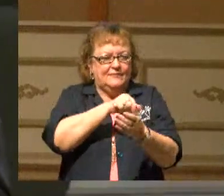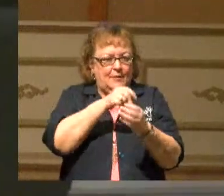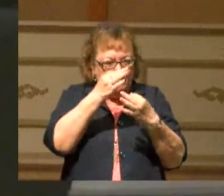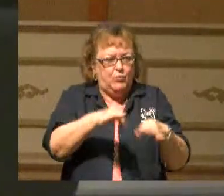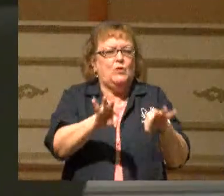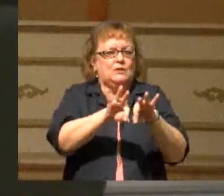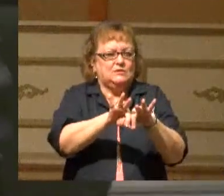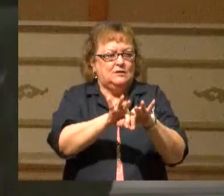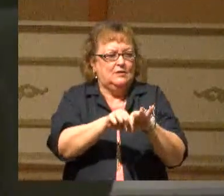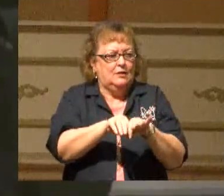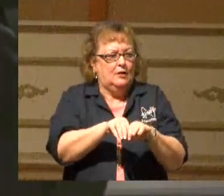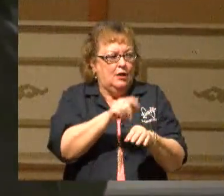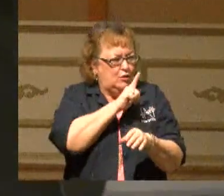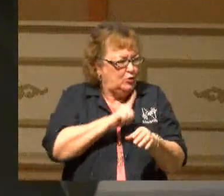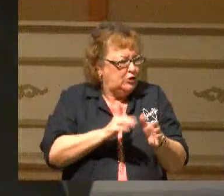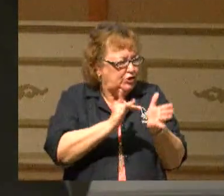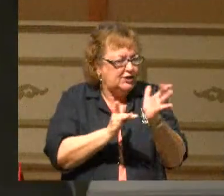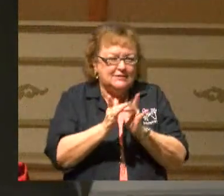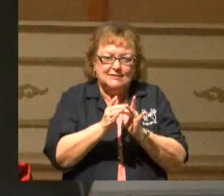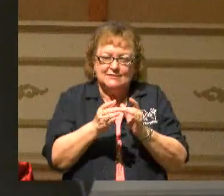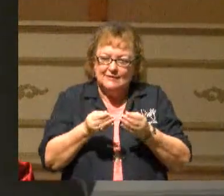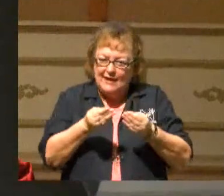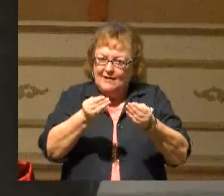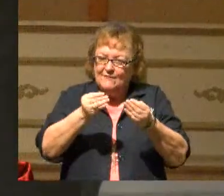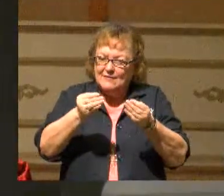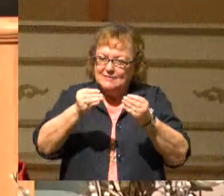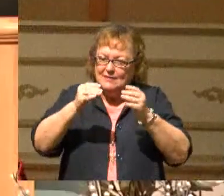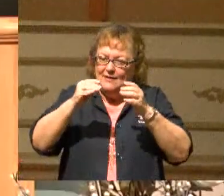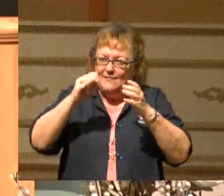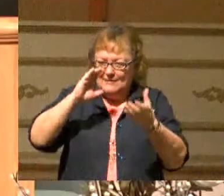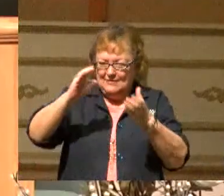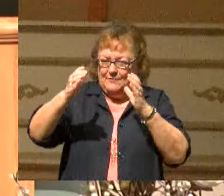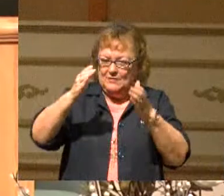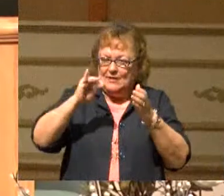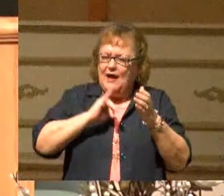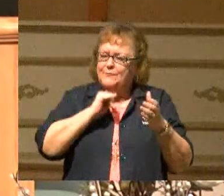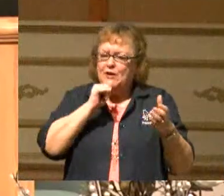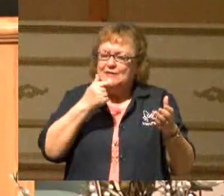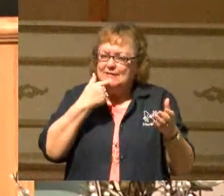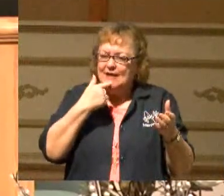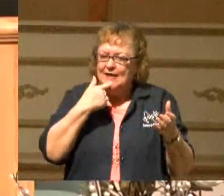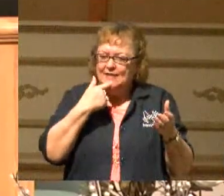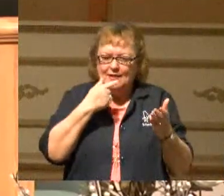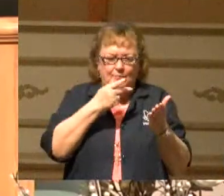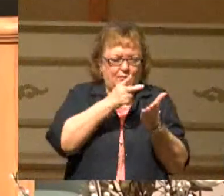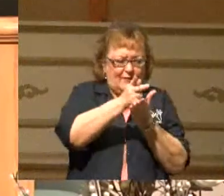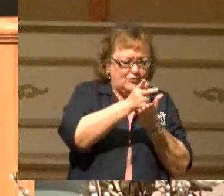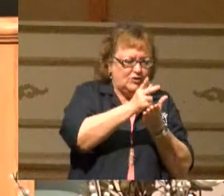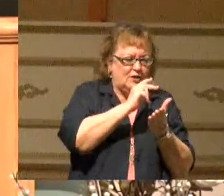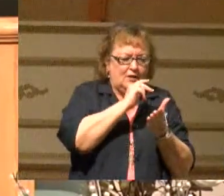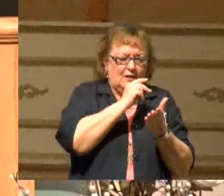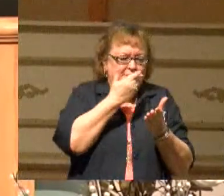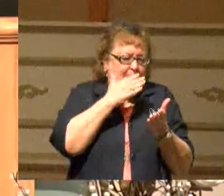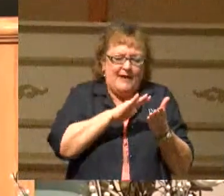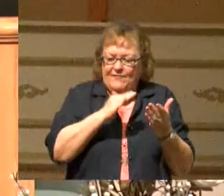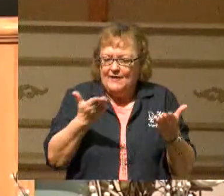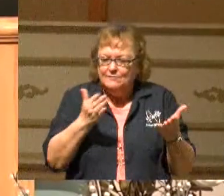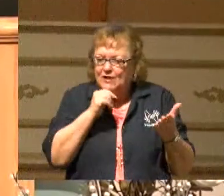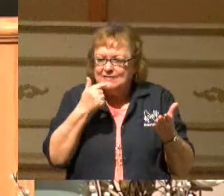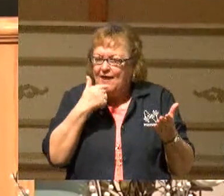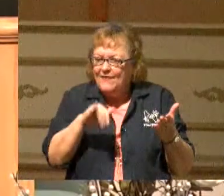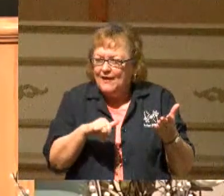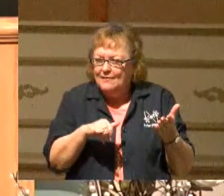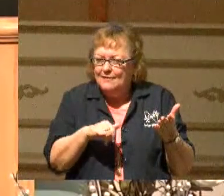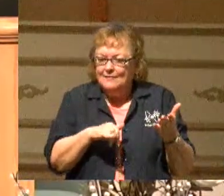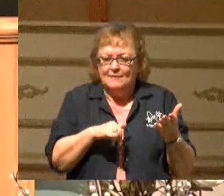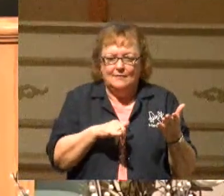And the Lord Jesus is giving this parable, and he's saying, oh, I'm not saying that a profession, I'm not saying your job is a bad thing. If